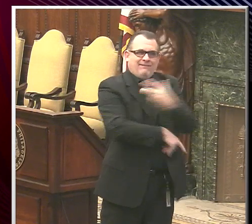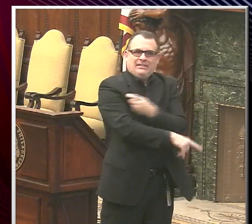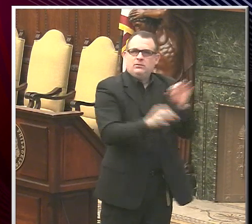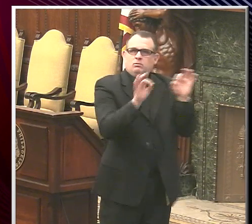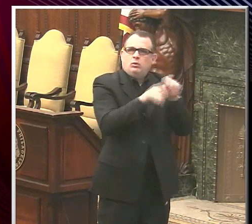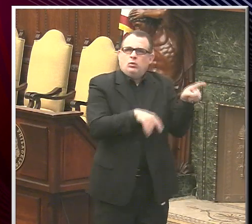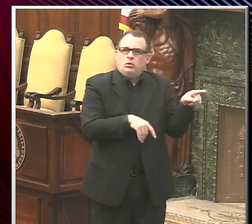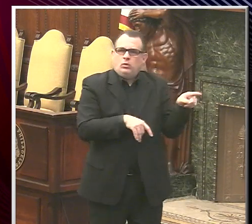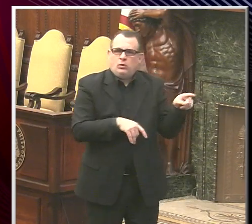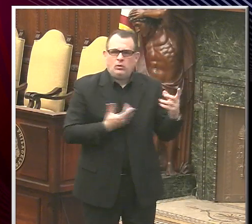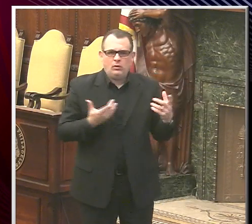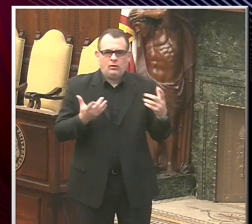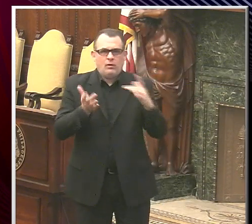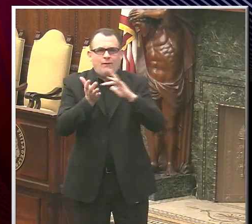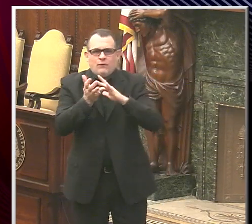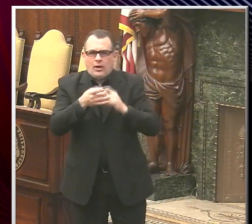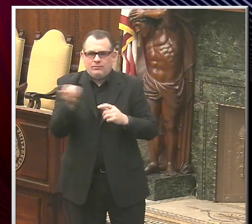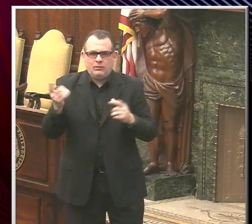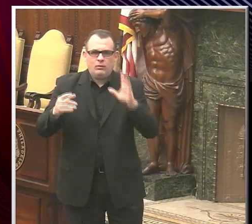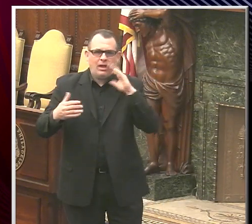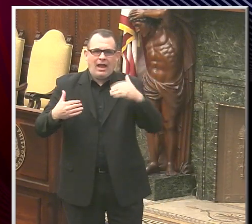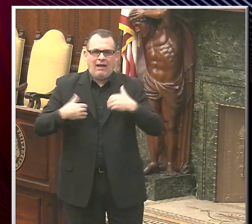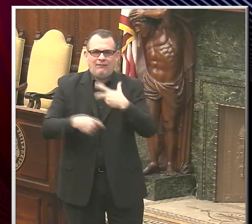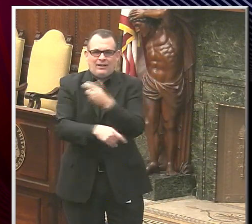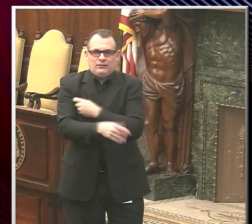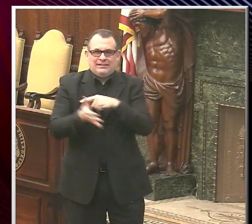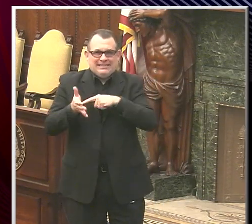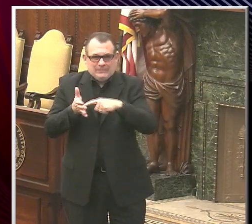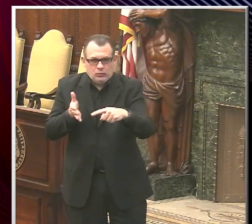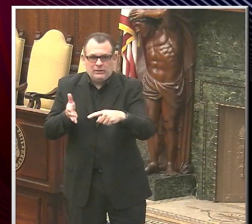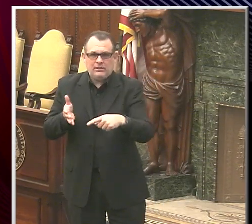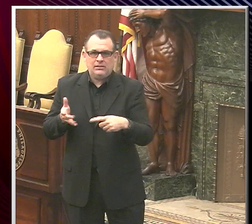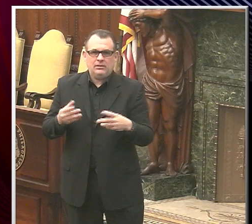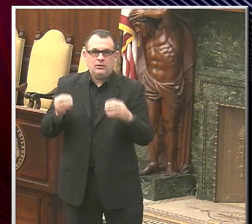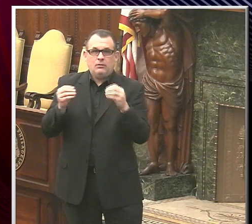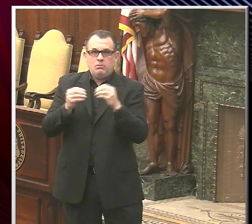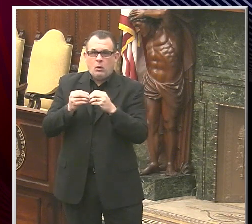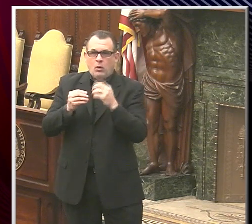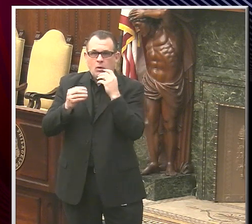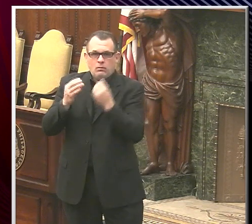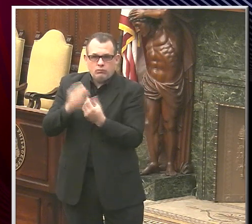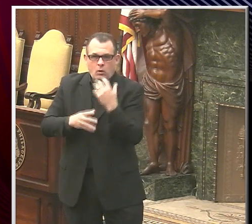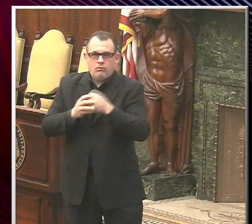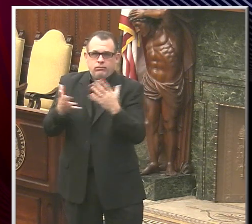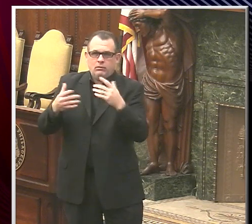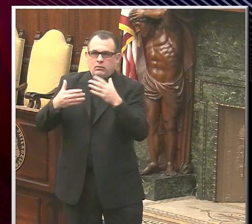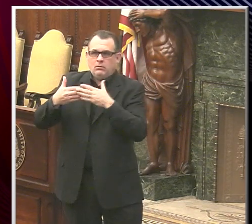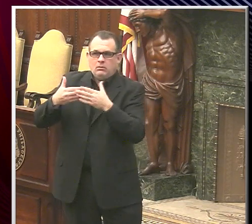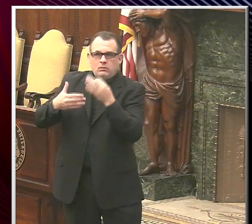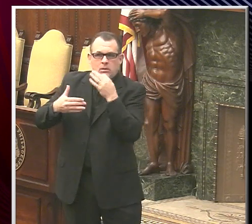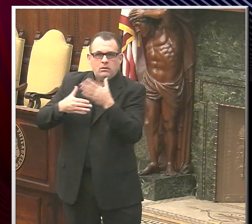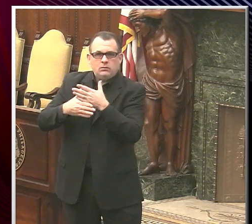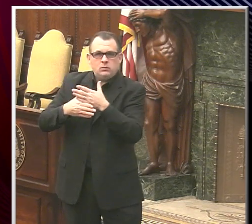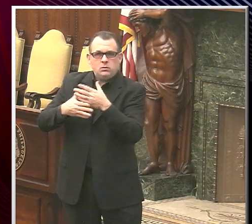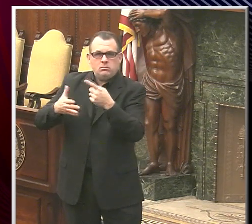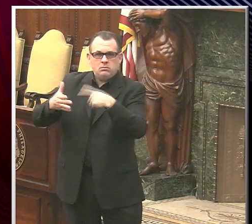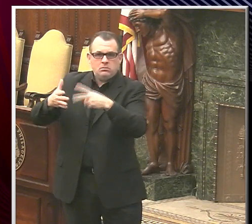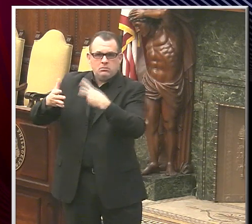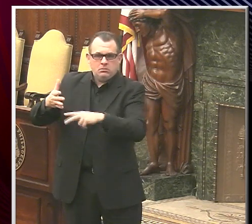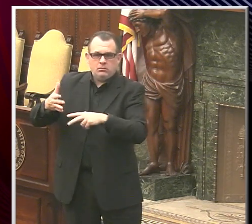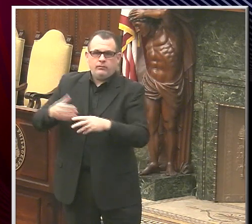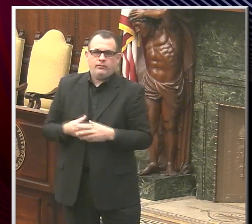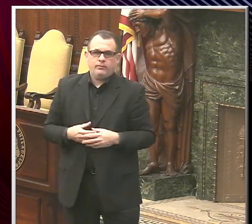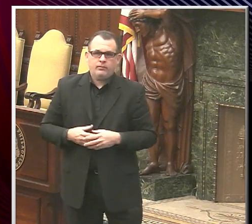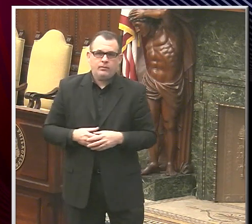Those are the pharmacies that will have a vaccine this week. More pharmacies will be announced in the future. Then in addition to that, we have our mass clinics.